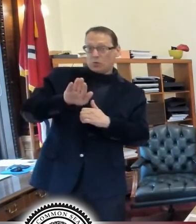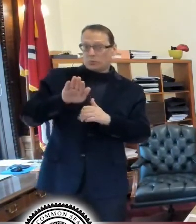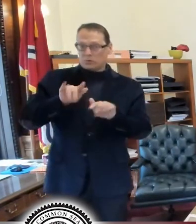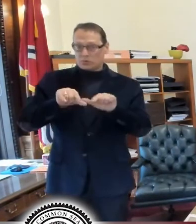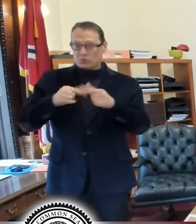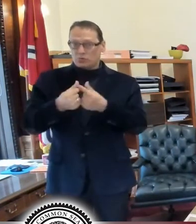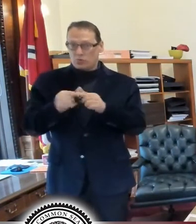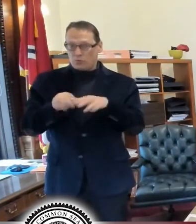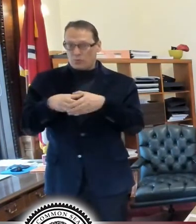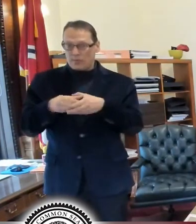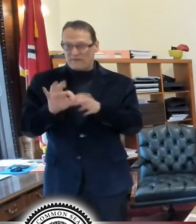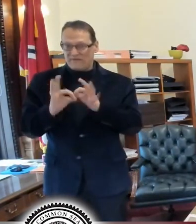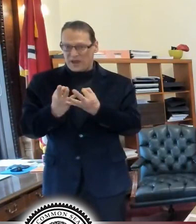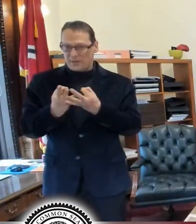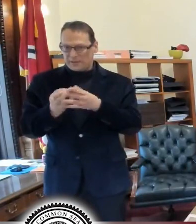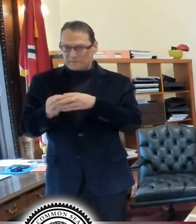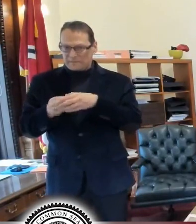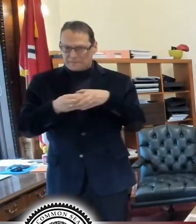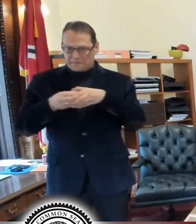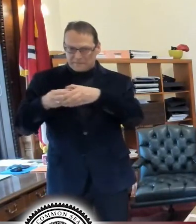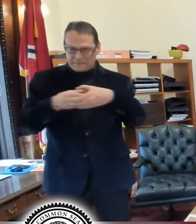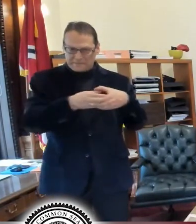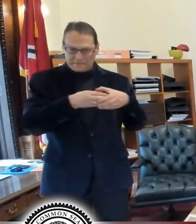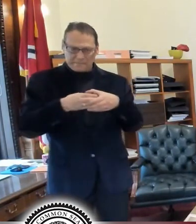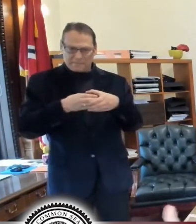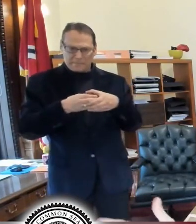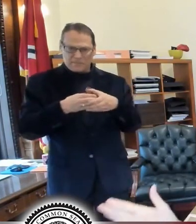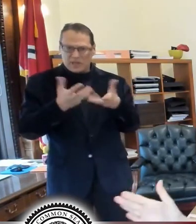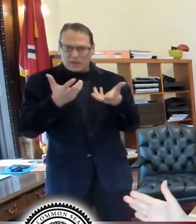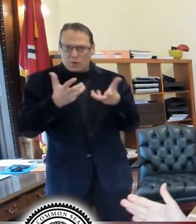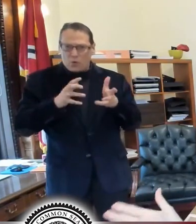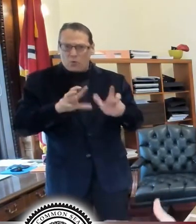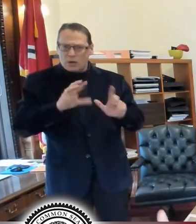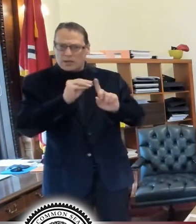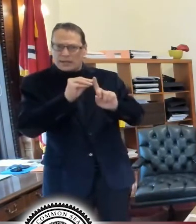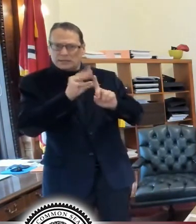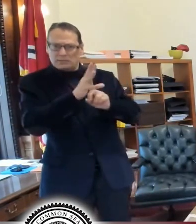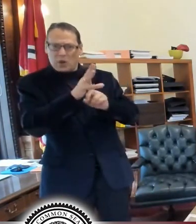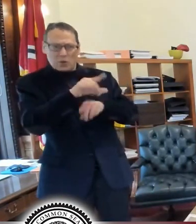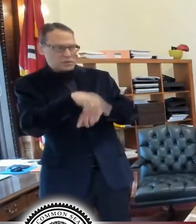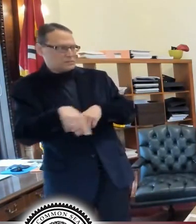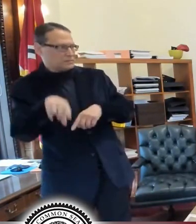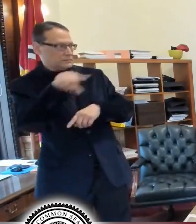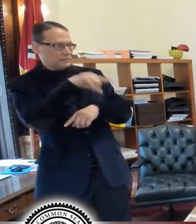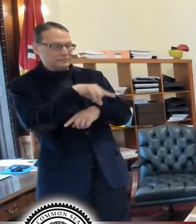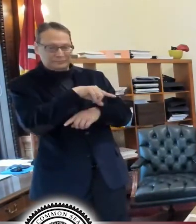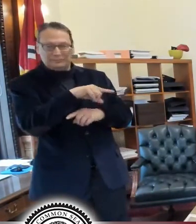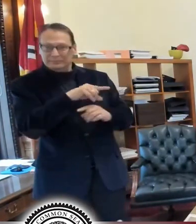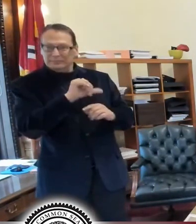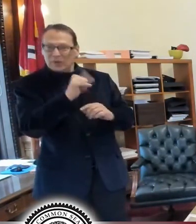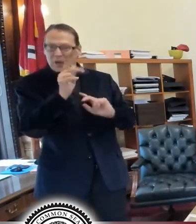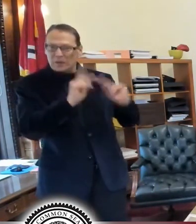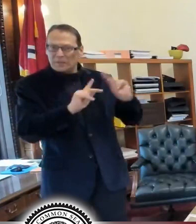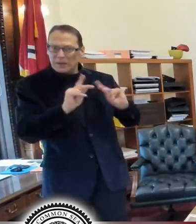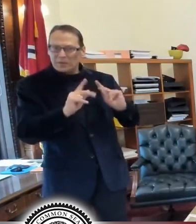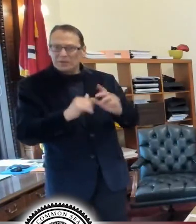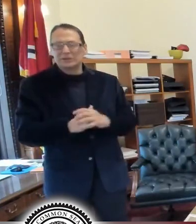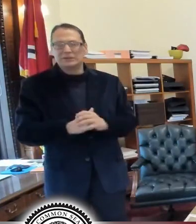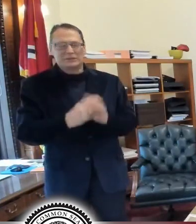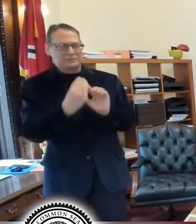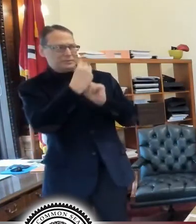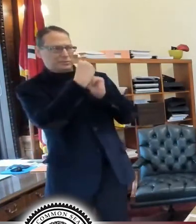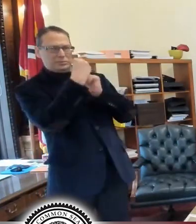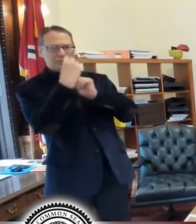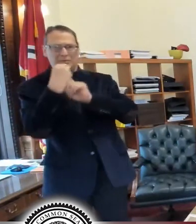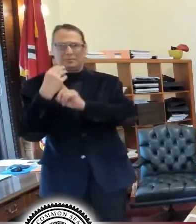group, your own family, um, because you don't want to expose your, your, you and your kids to lots of other folks that you,